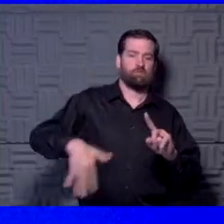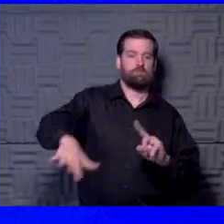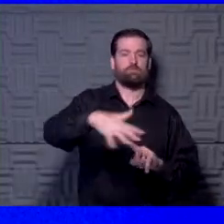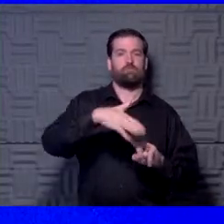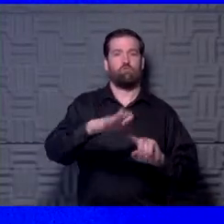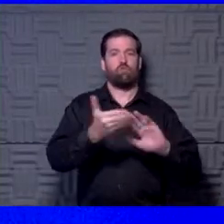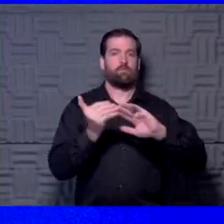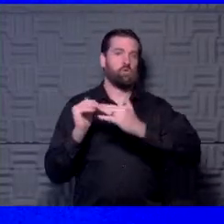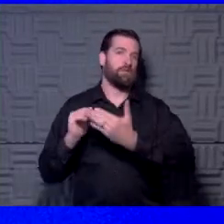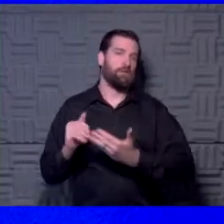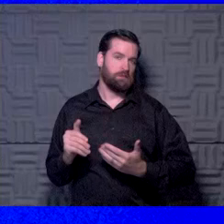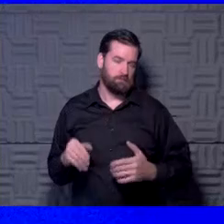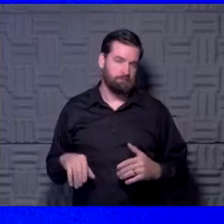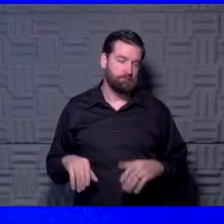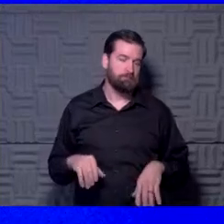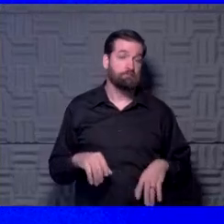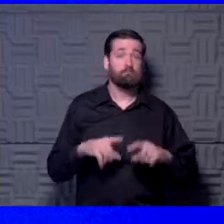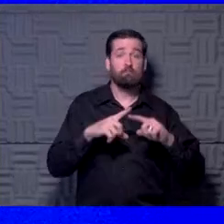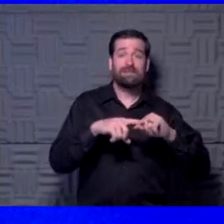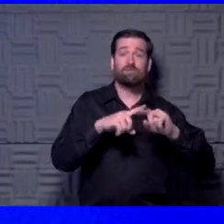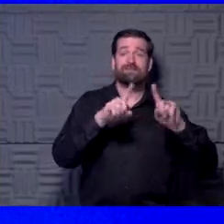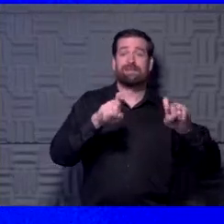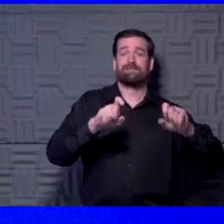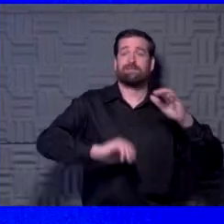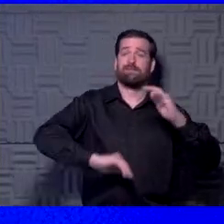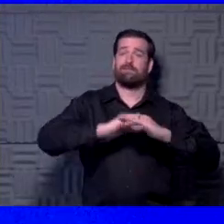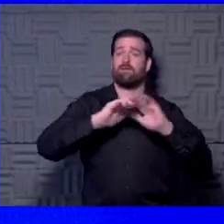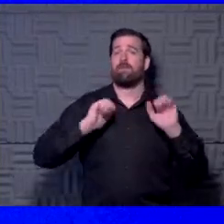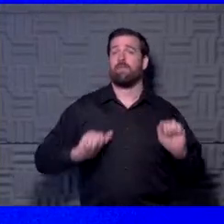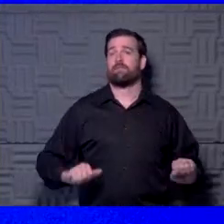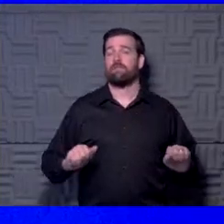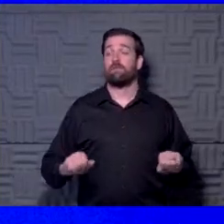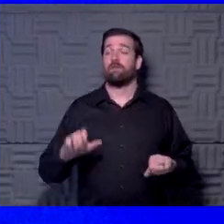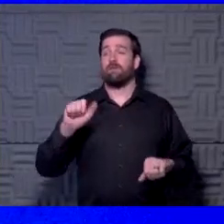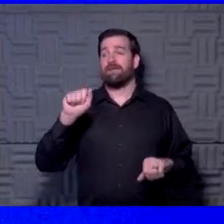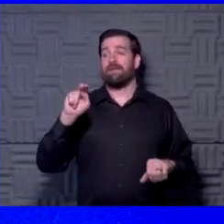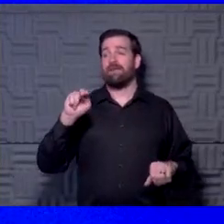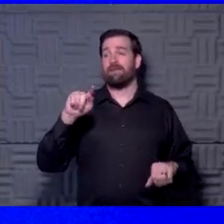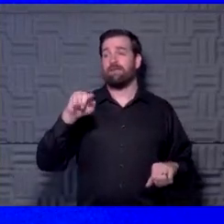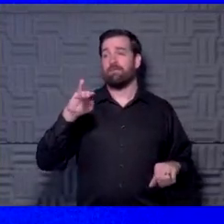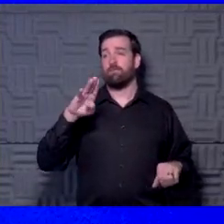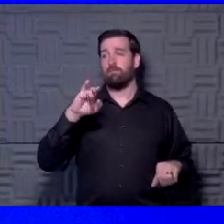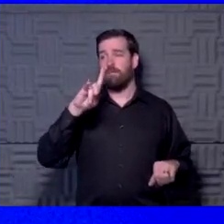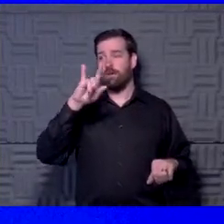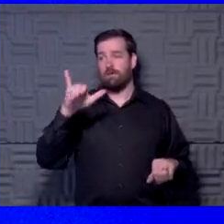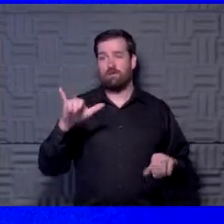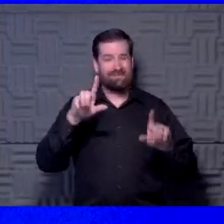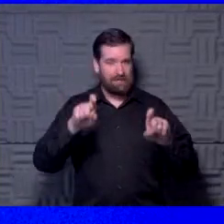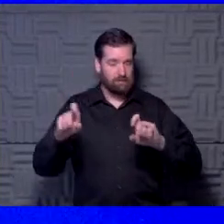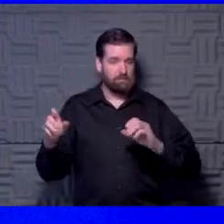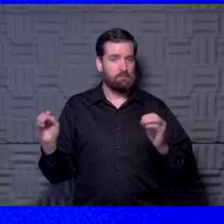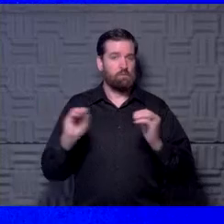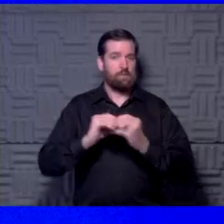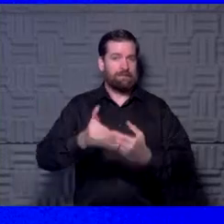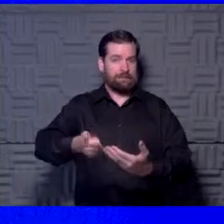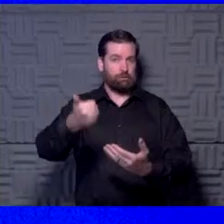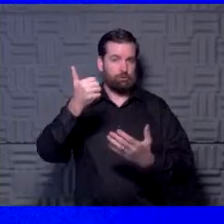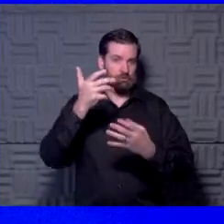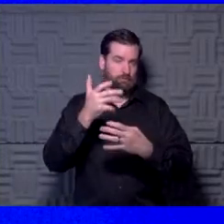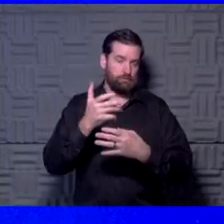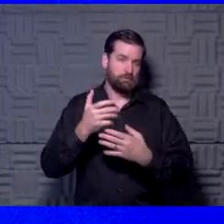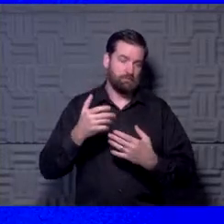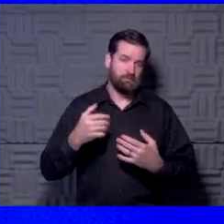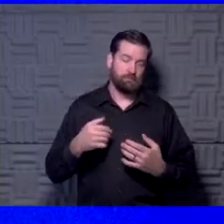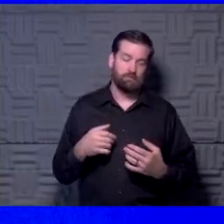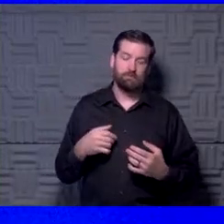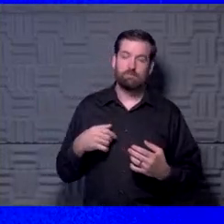community. I think it depends on testing capacity. I think antibody tests are easier to get, you know, ultimately, and I know